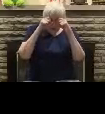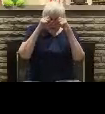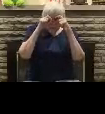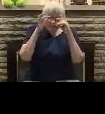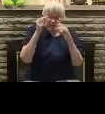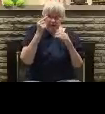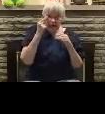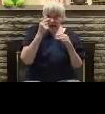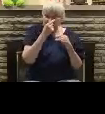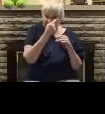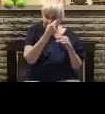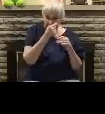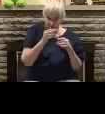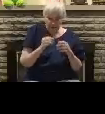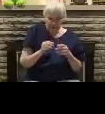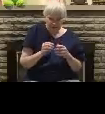Open their eyes Lord.